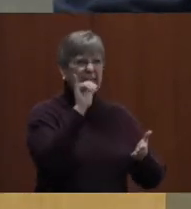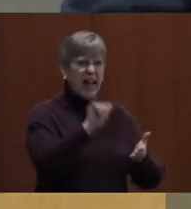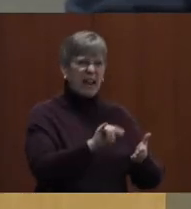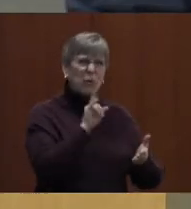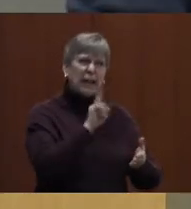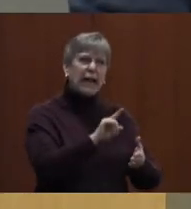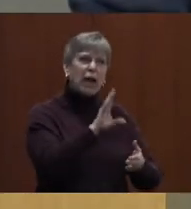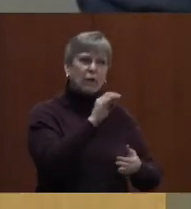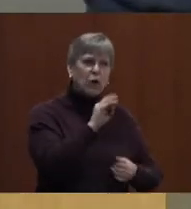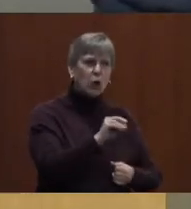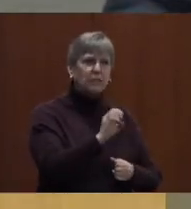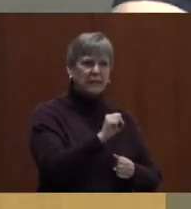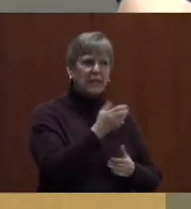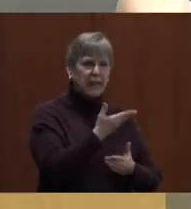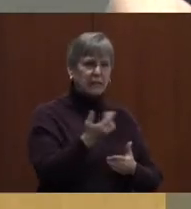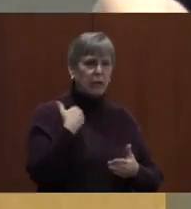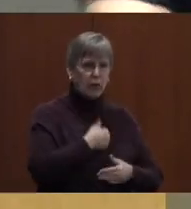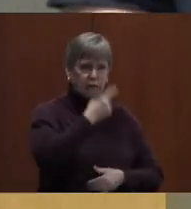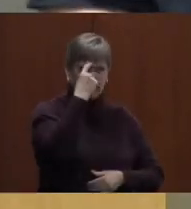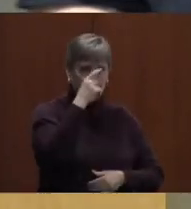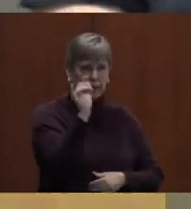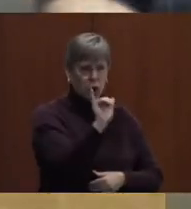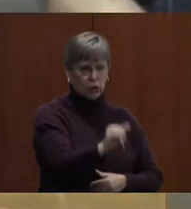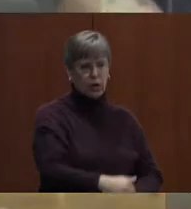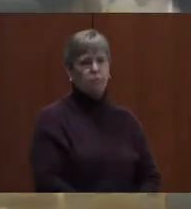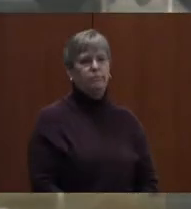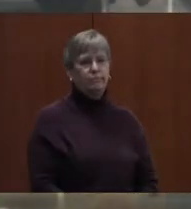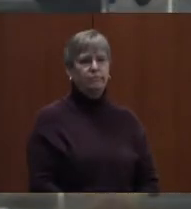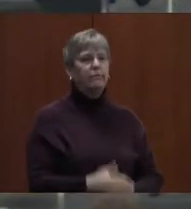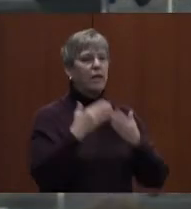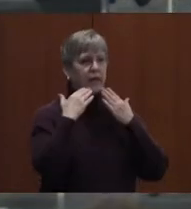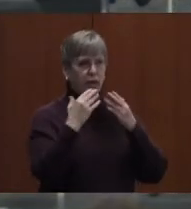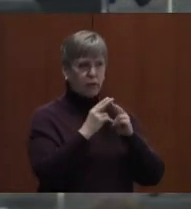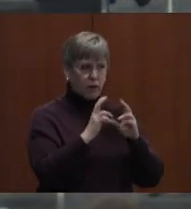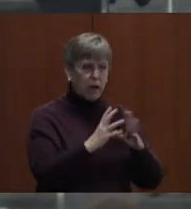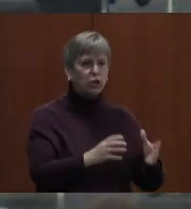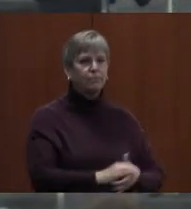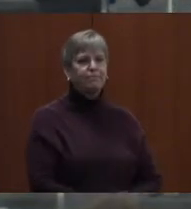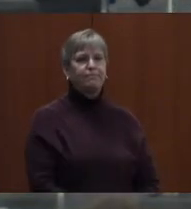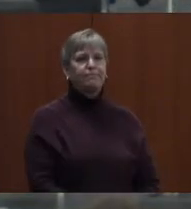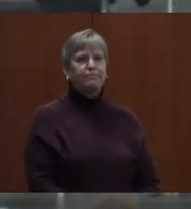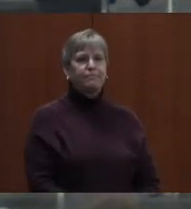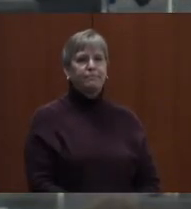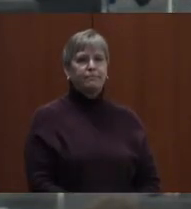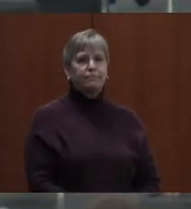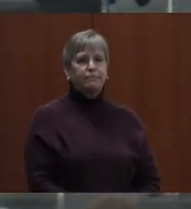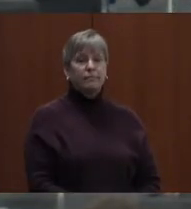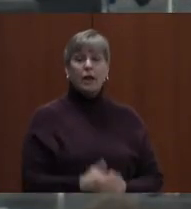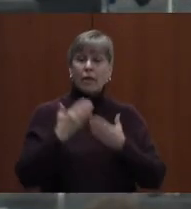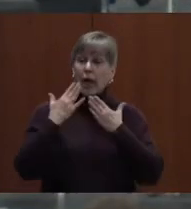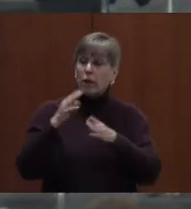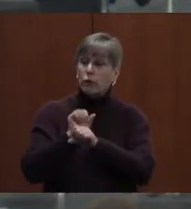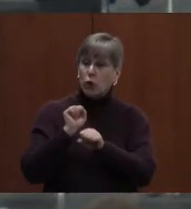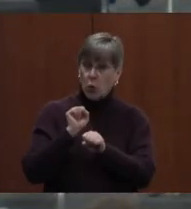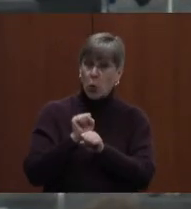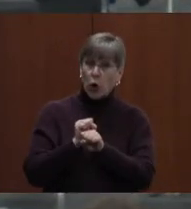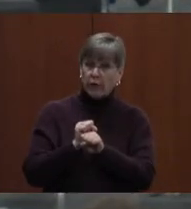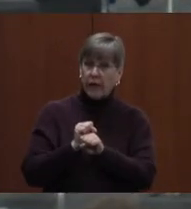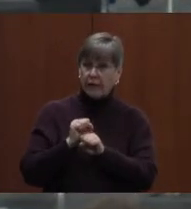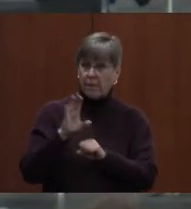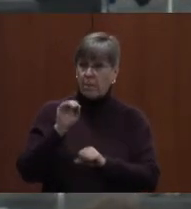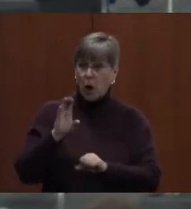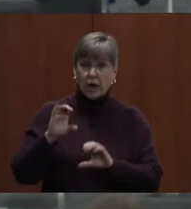and some things we suspected, so. Yes, thank you very much. Thank you. To the work of the BARC. Yes.